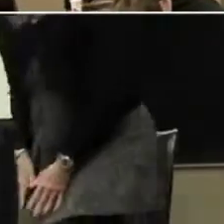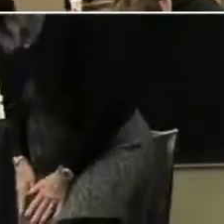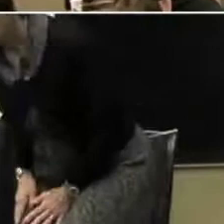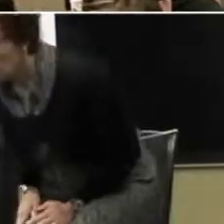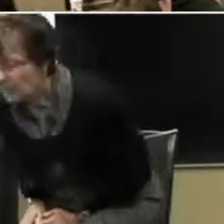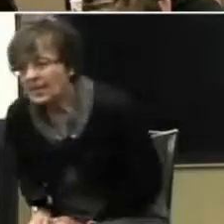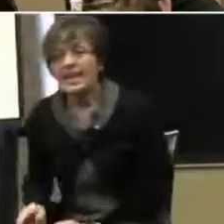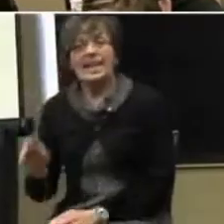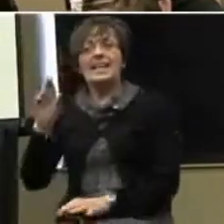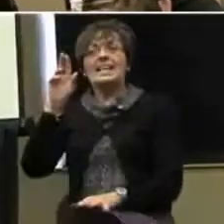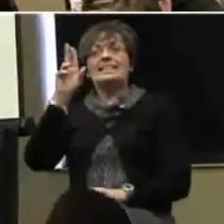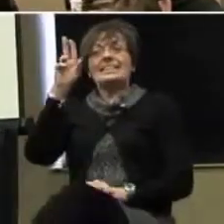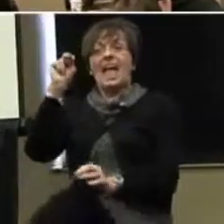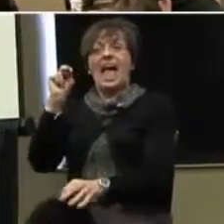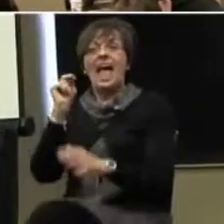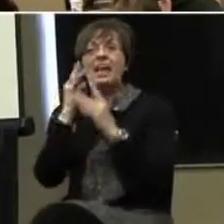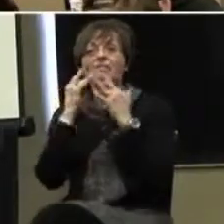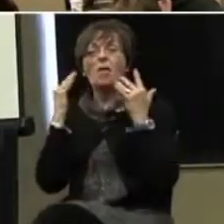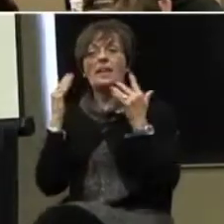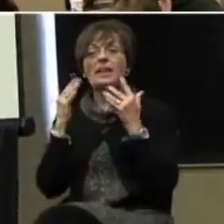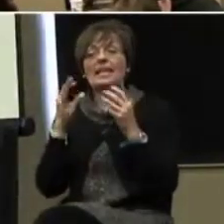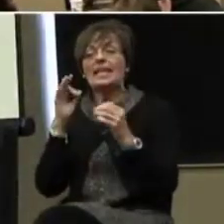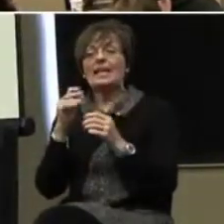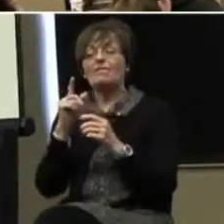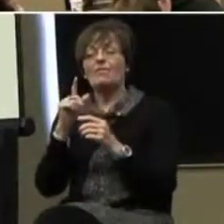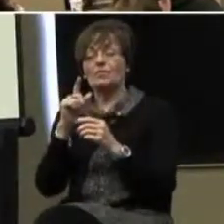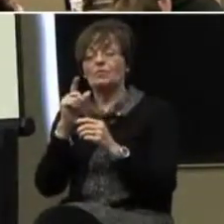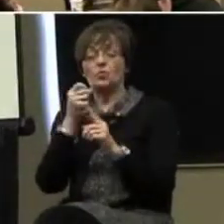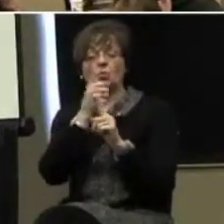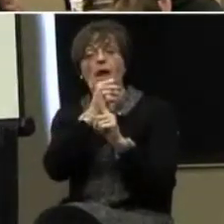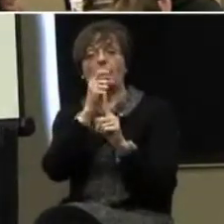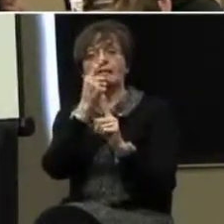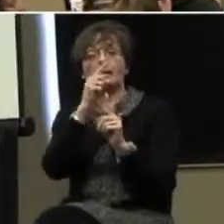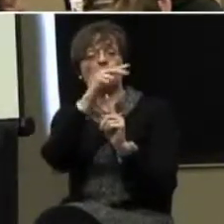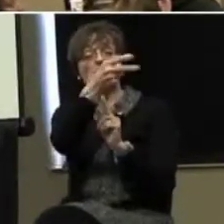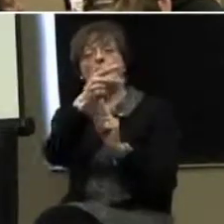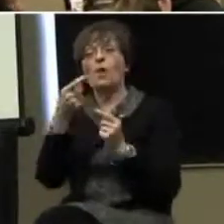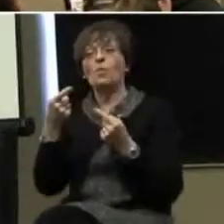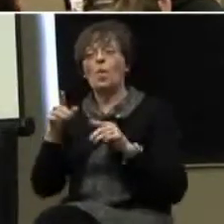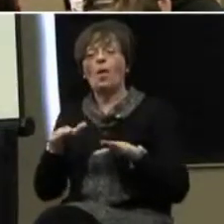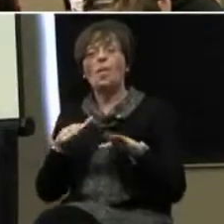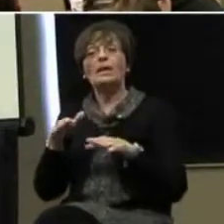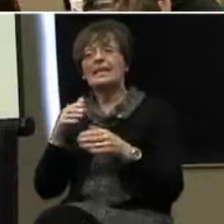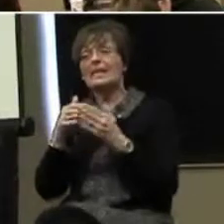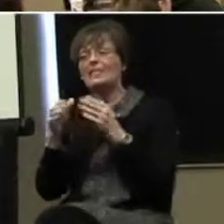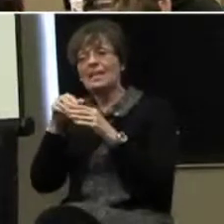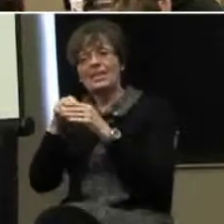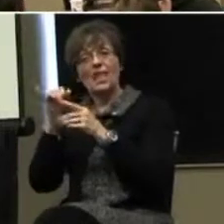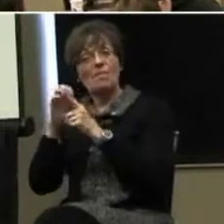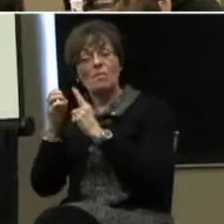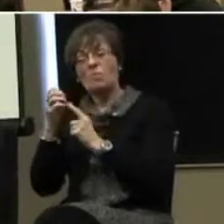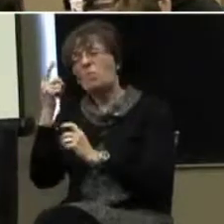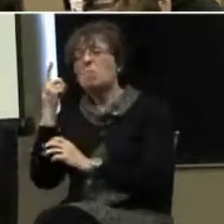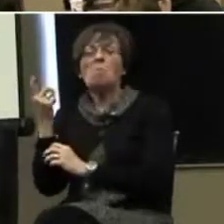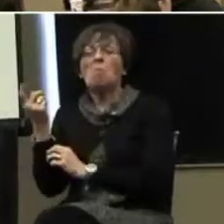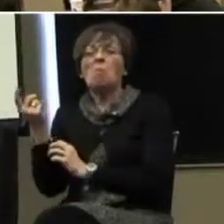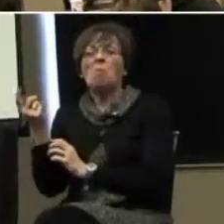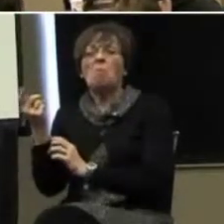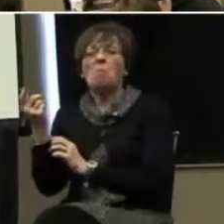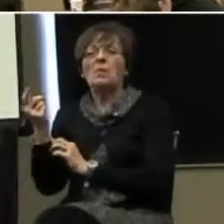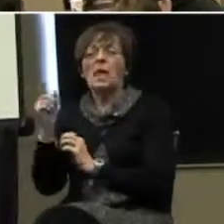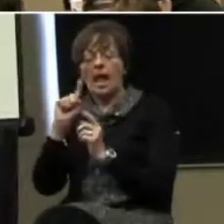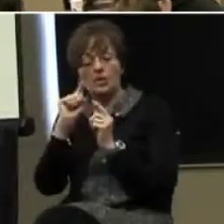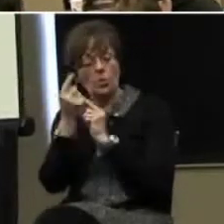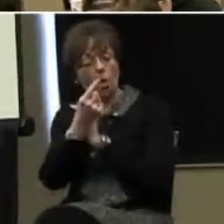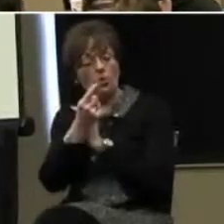Exactly. It's unfriendly if you like totally knock somebody down when you're walking. Even if it's in an environment where you don't think somebody is going to be there, they could